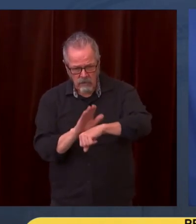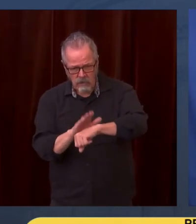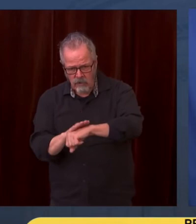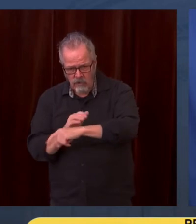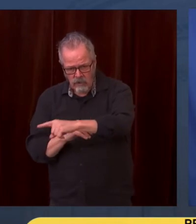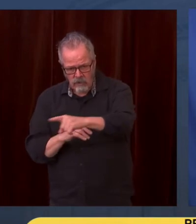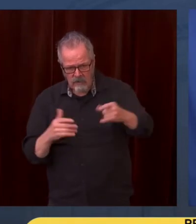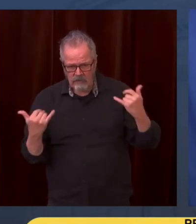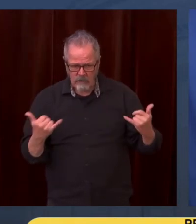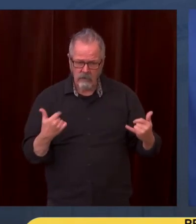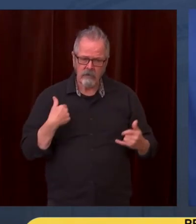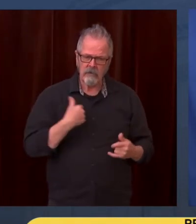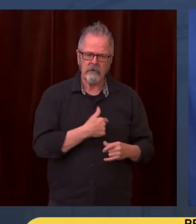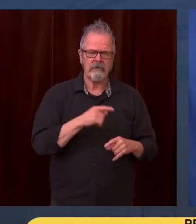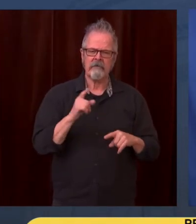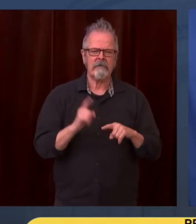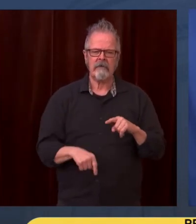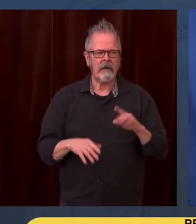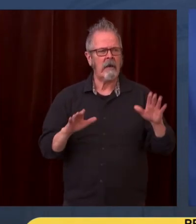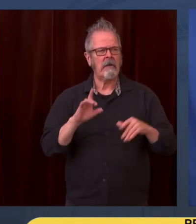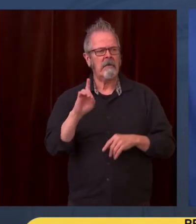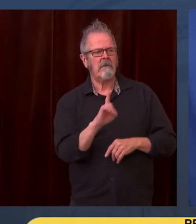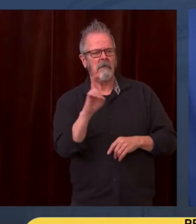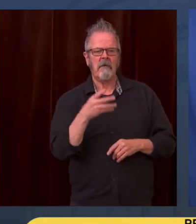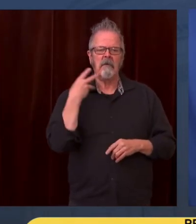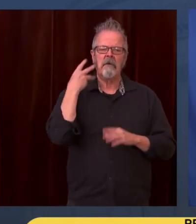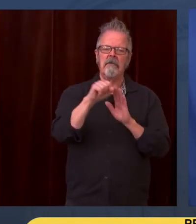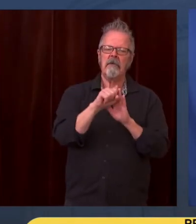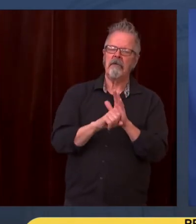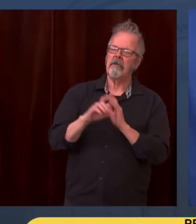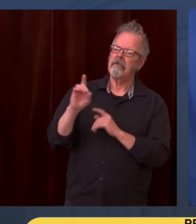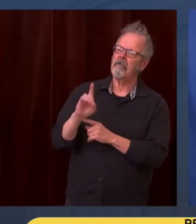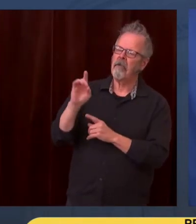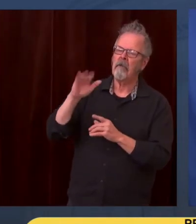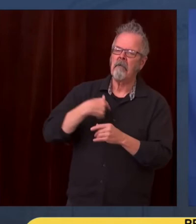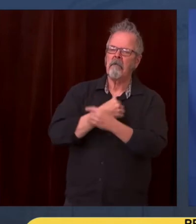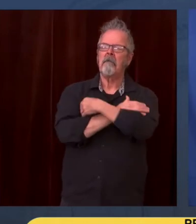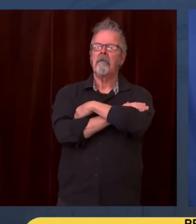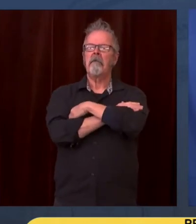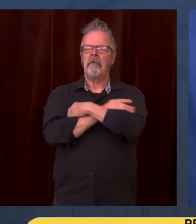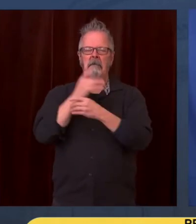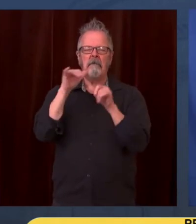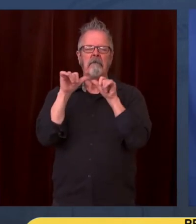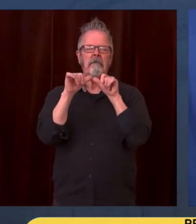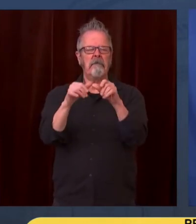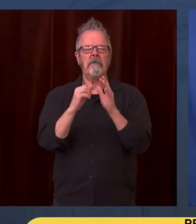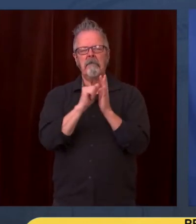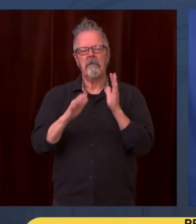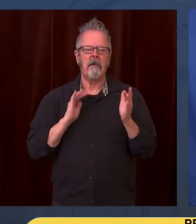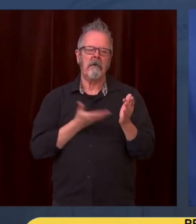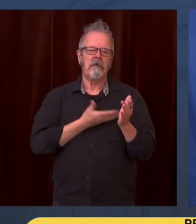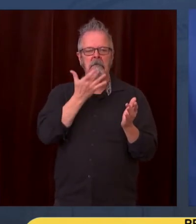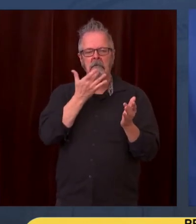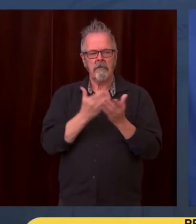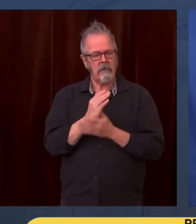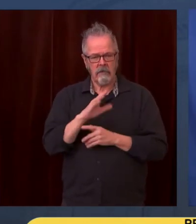We have to be active in our state. And I'm asking people to join me because I will stand up as long as I am governor